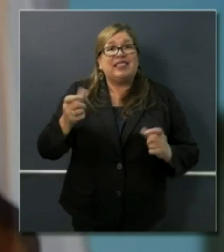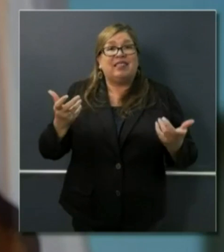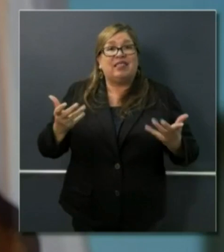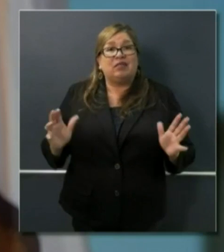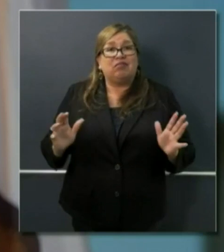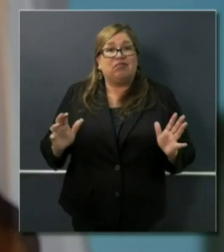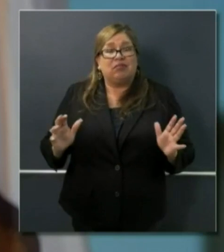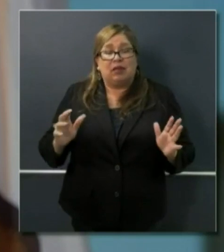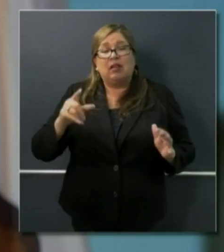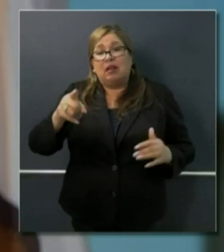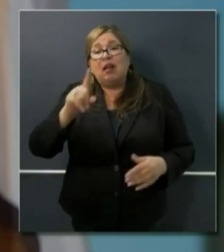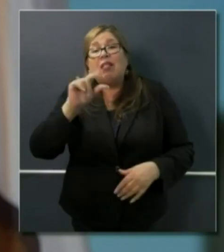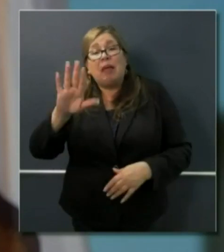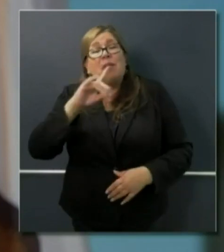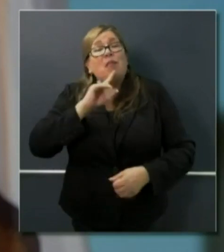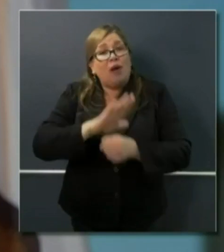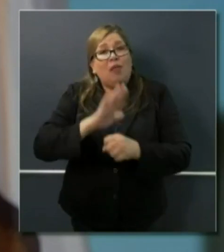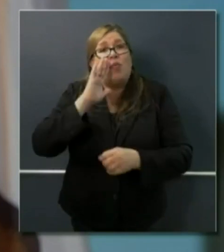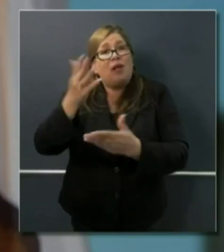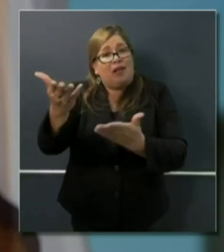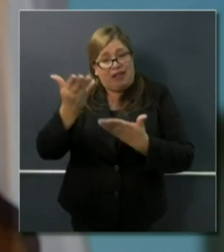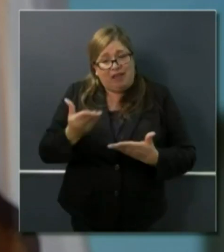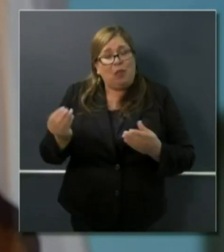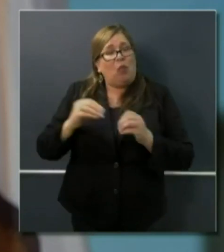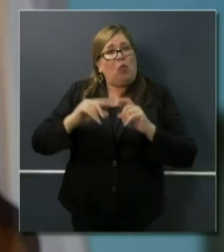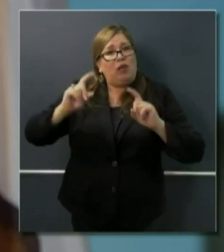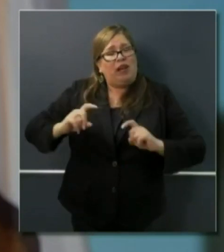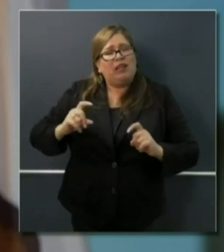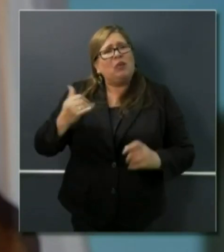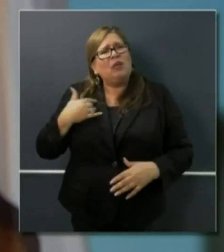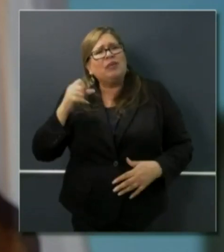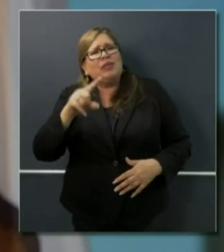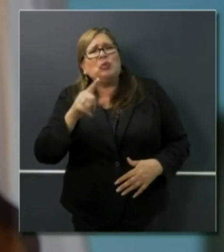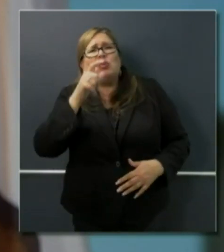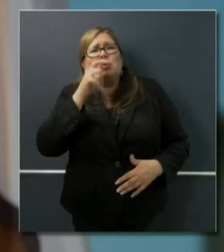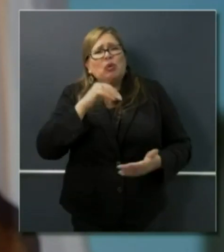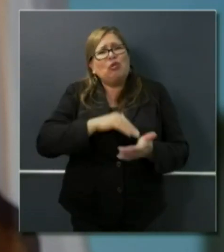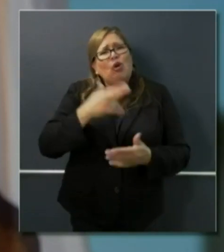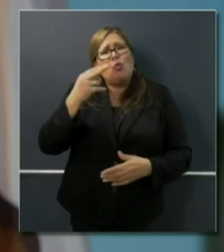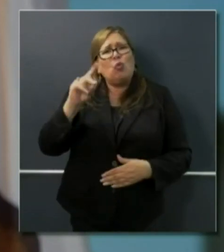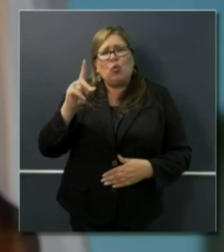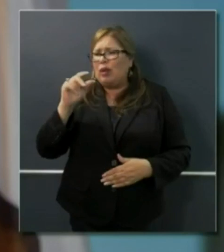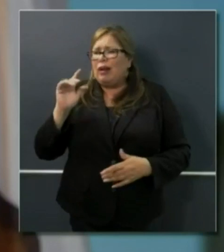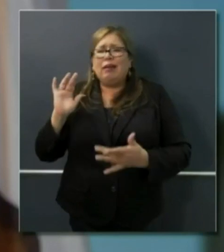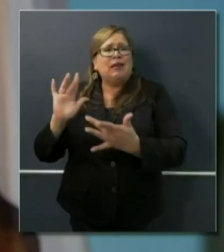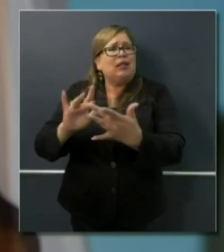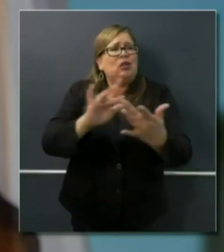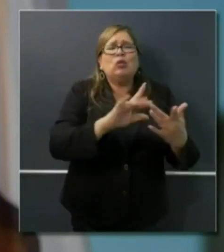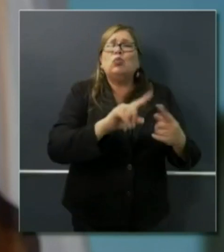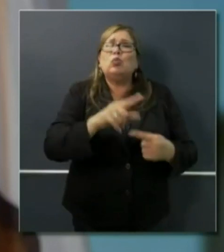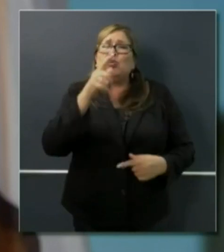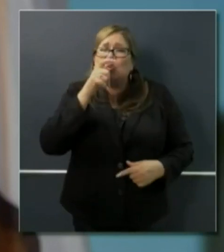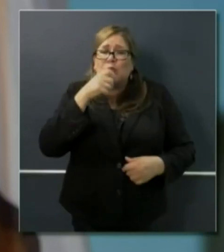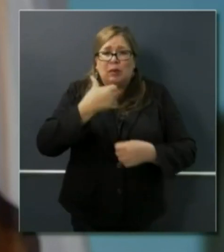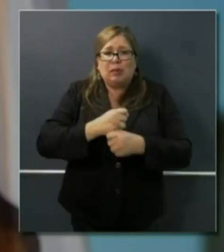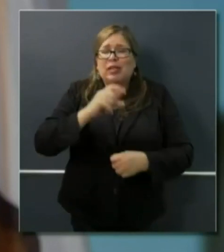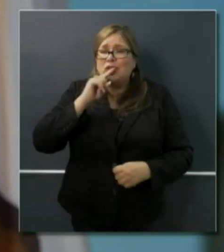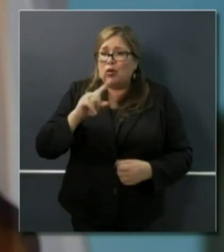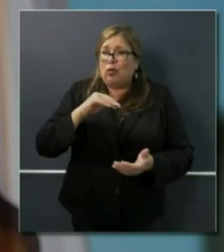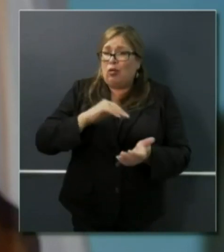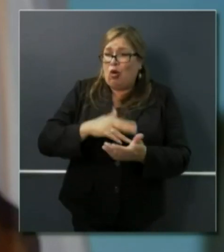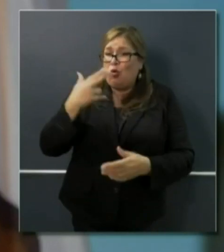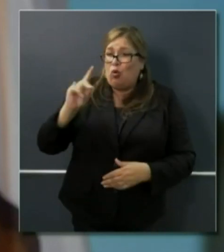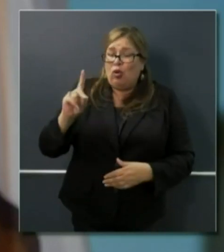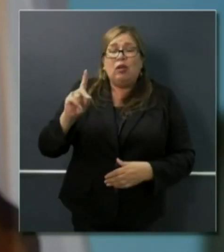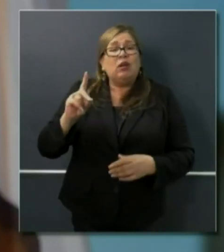can to get him those tests. Who does Dr. Hood reach out to right now to make sure he's in the queue when